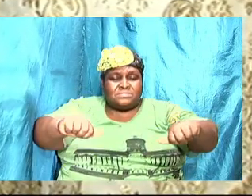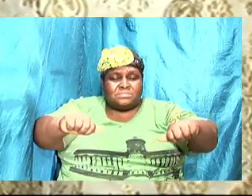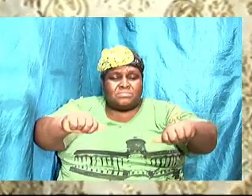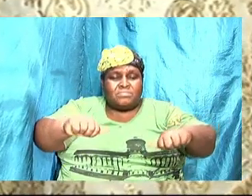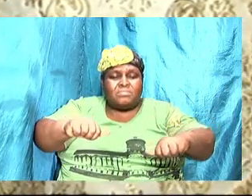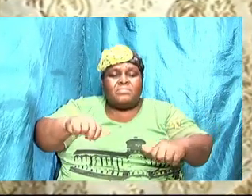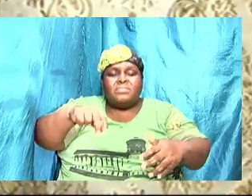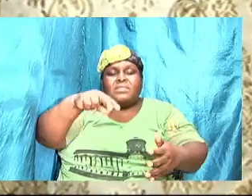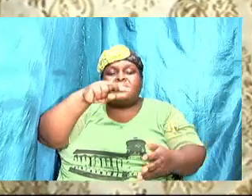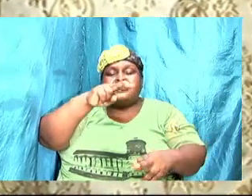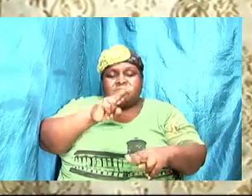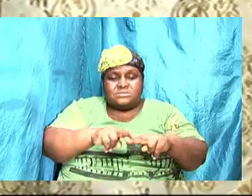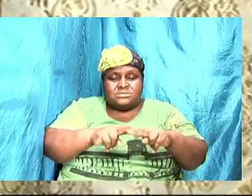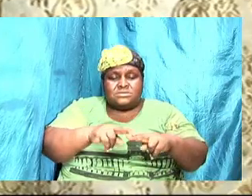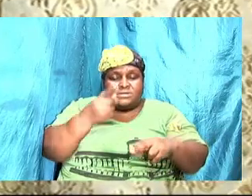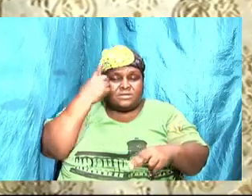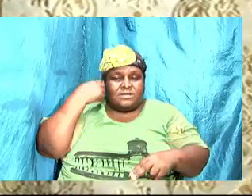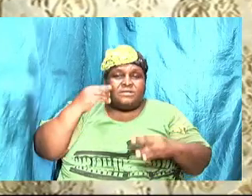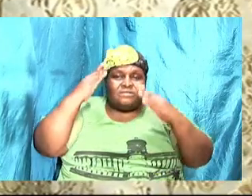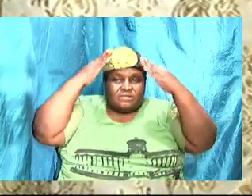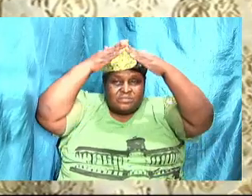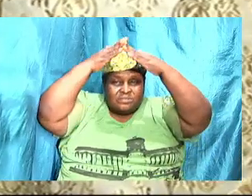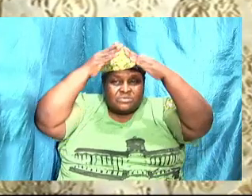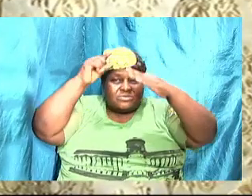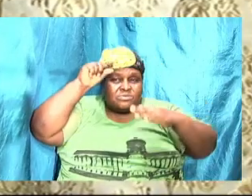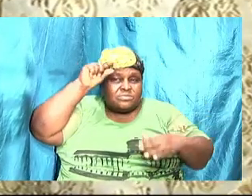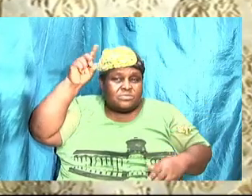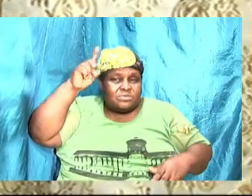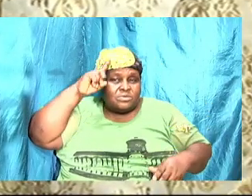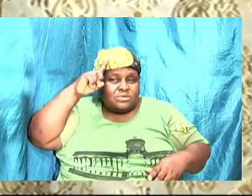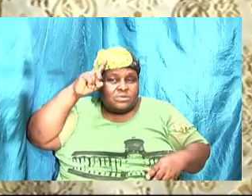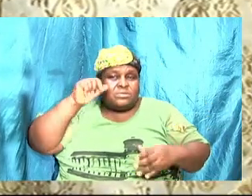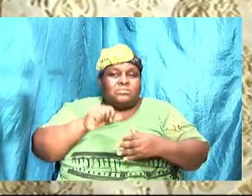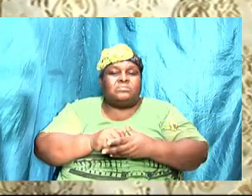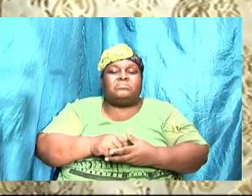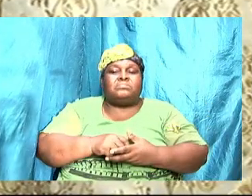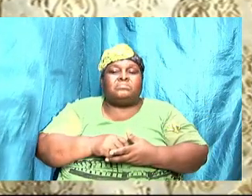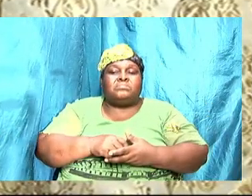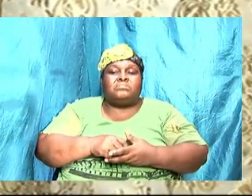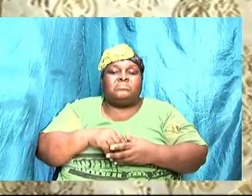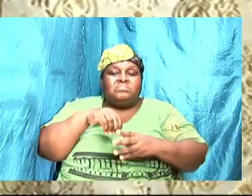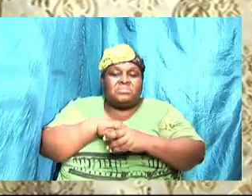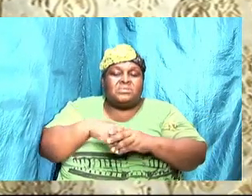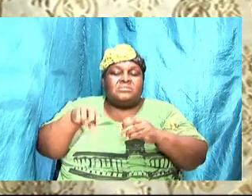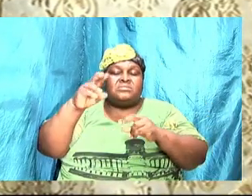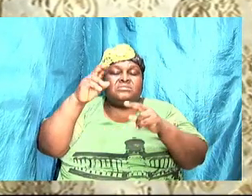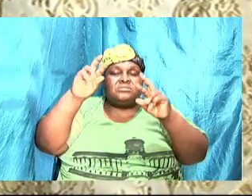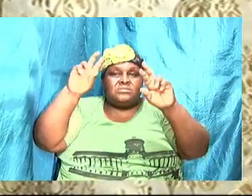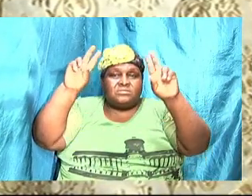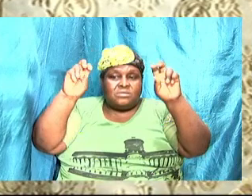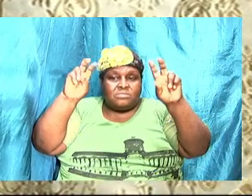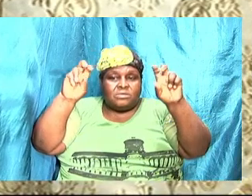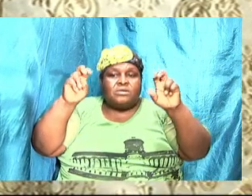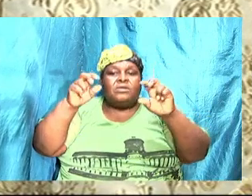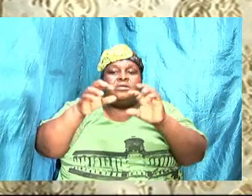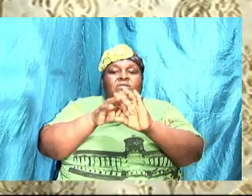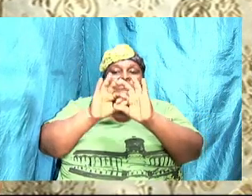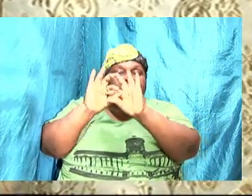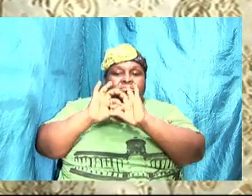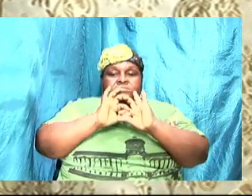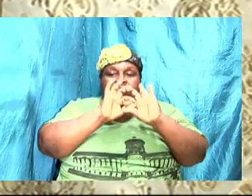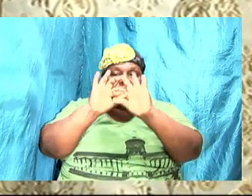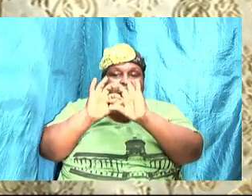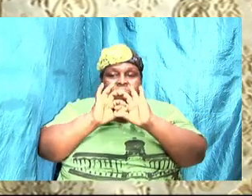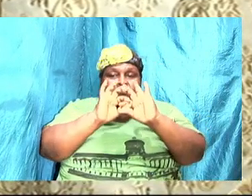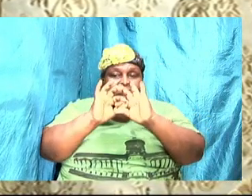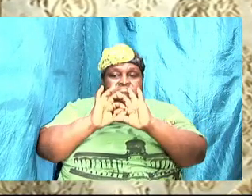in tonight for Bishop Dealey, and he is on the topic of relationships. You know, the last time I